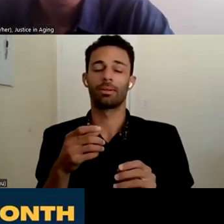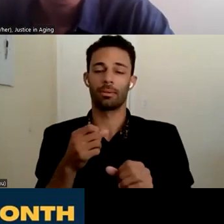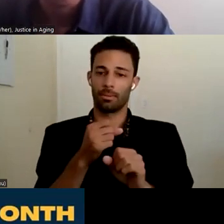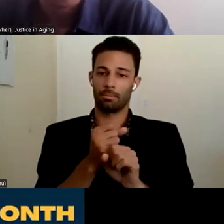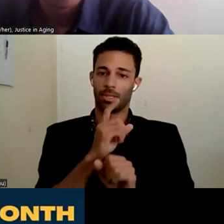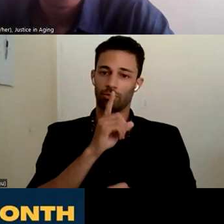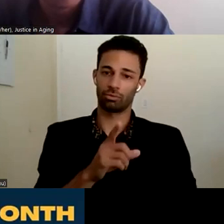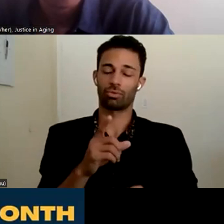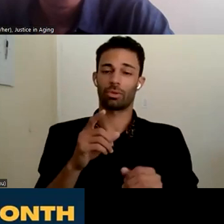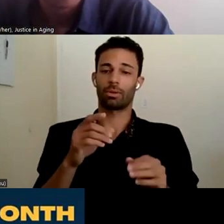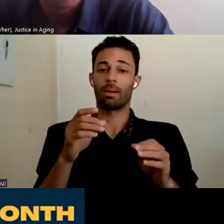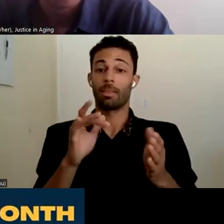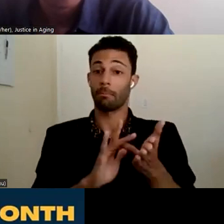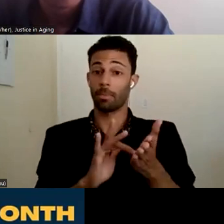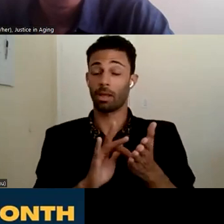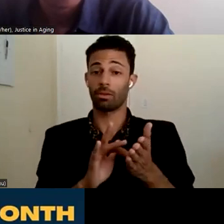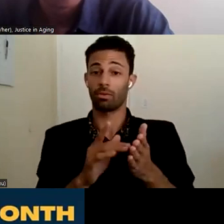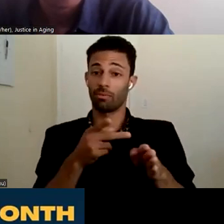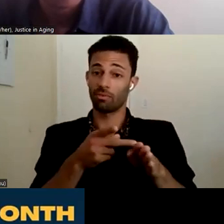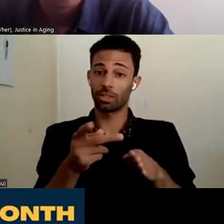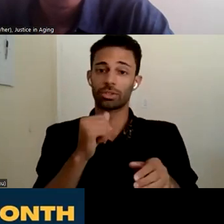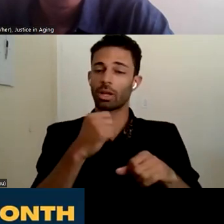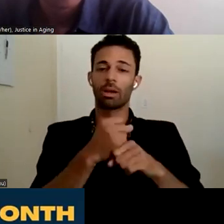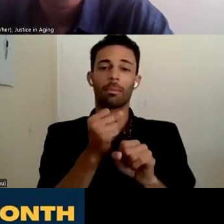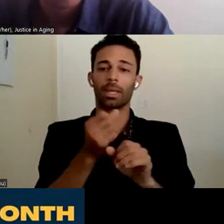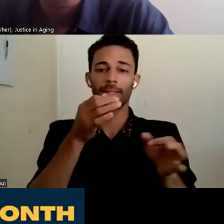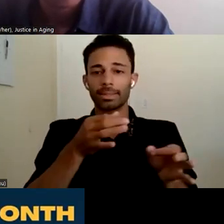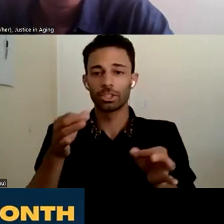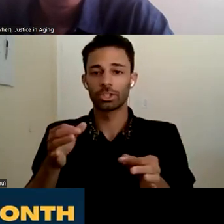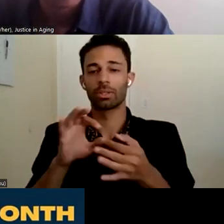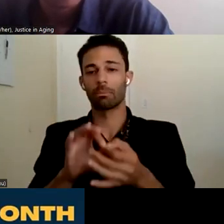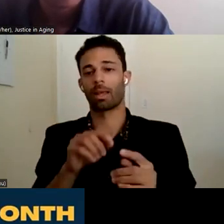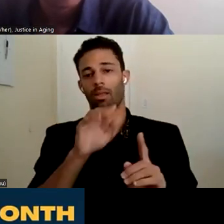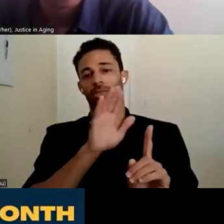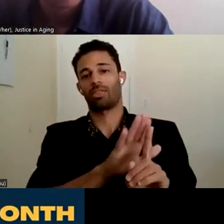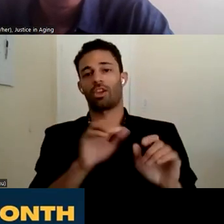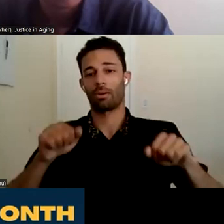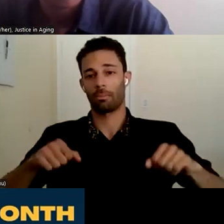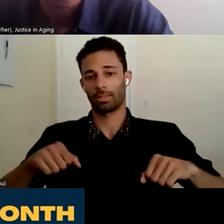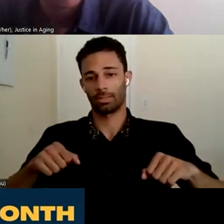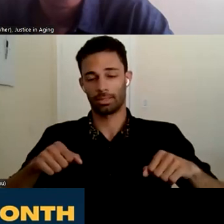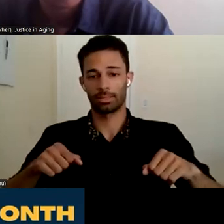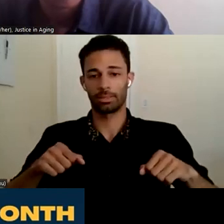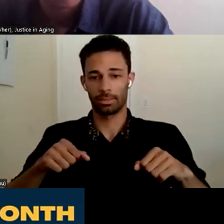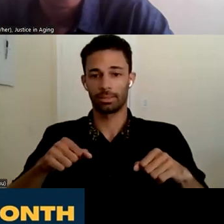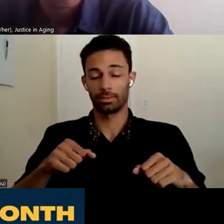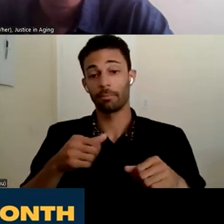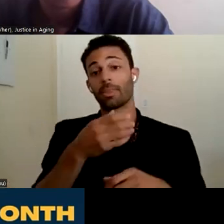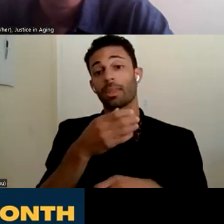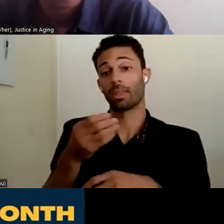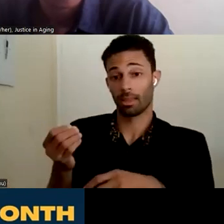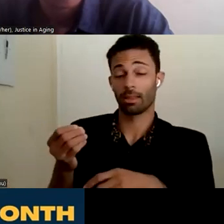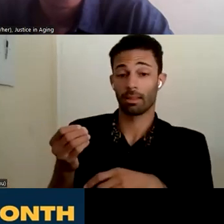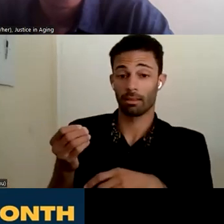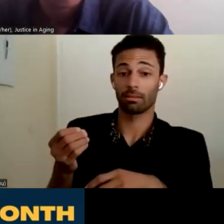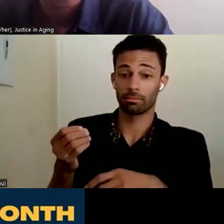medical professional isn't making, um, you know, decisions about a person's capacity. Um, and then also whether, you know, I,